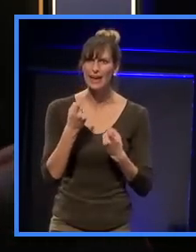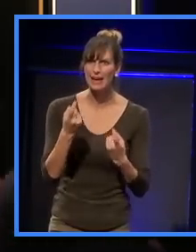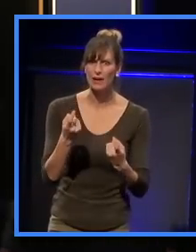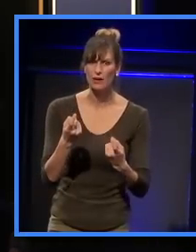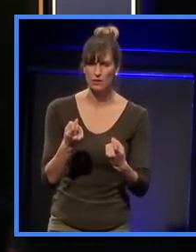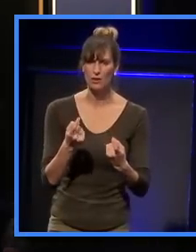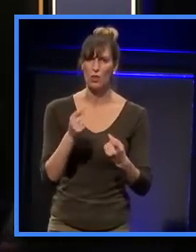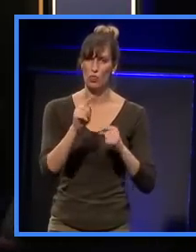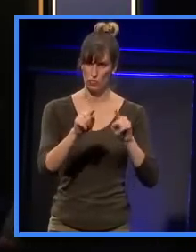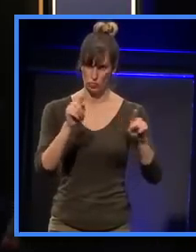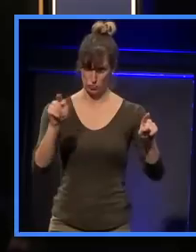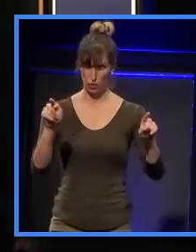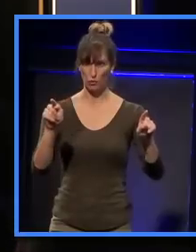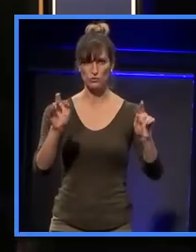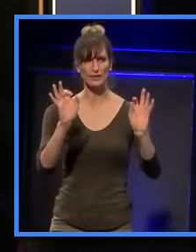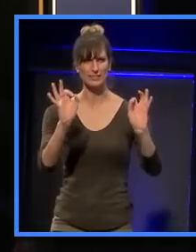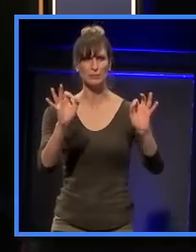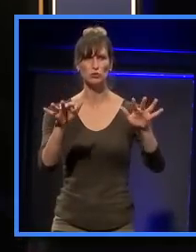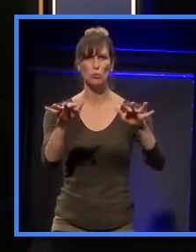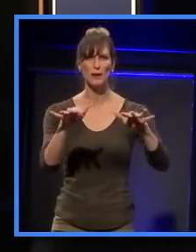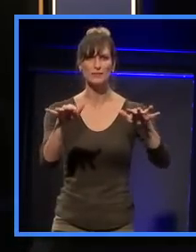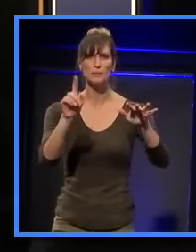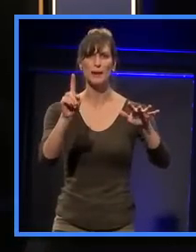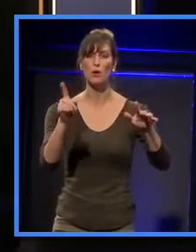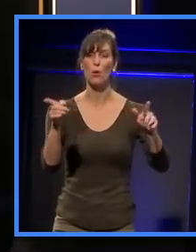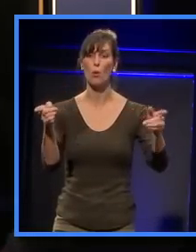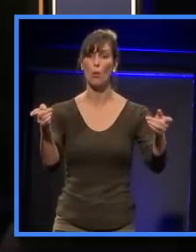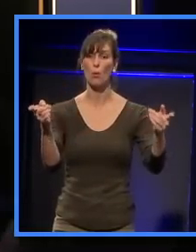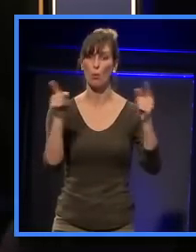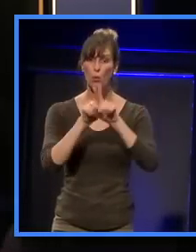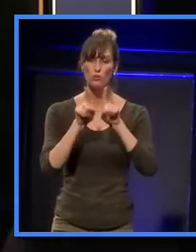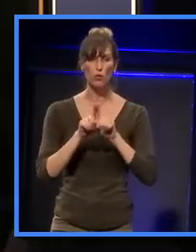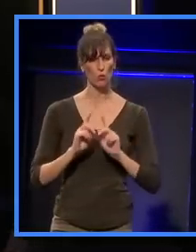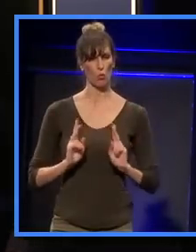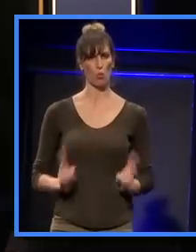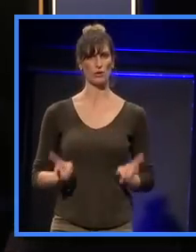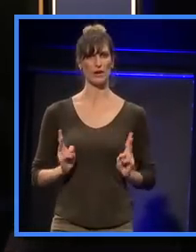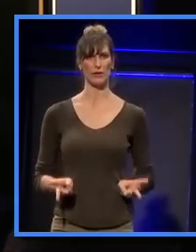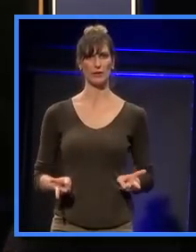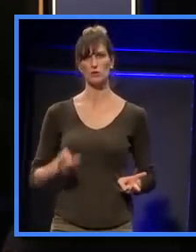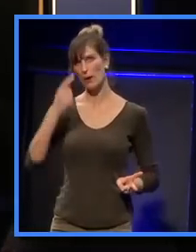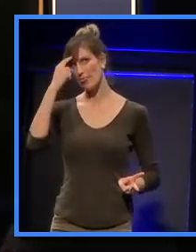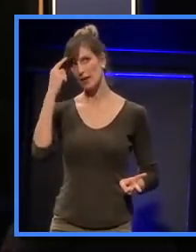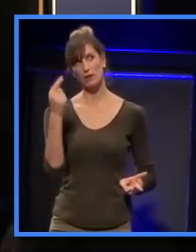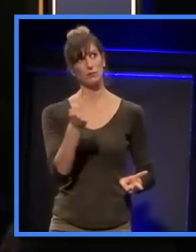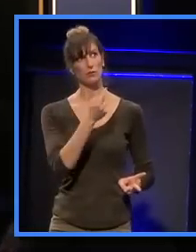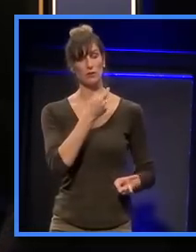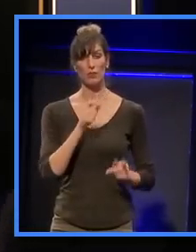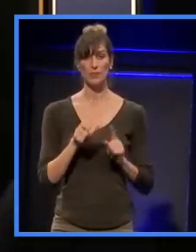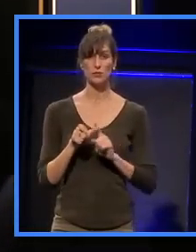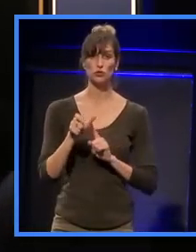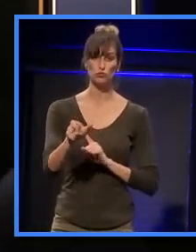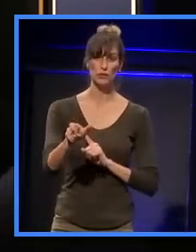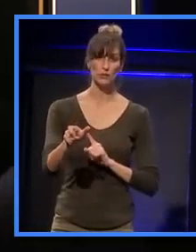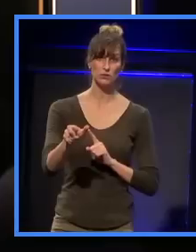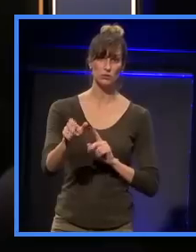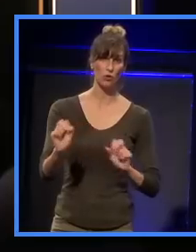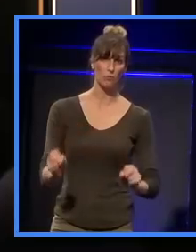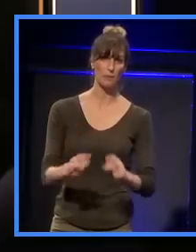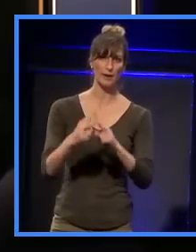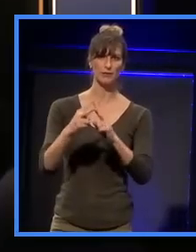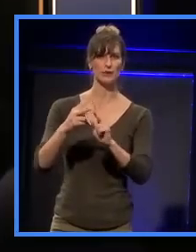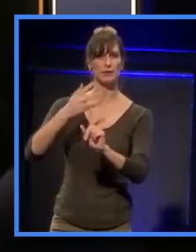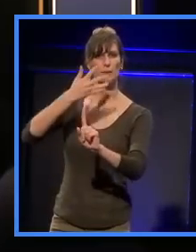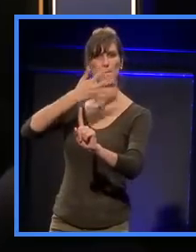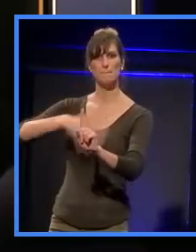also deals with the ordinary. And I thought those pictures of the streets of Paris are about the kind of backdrop. You